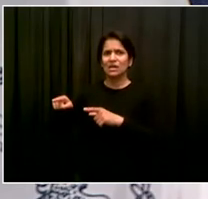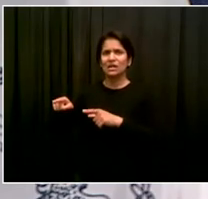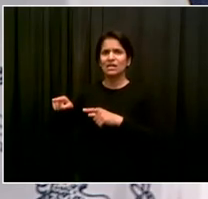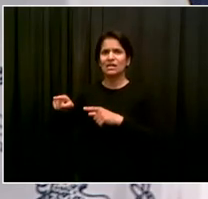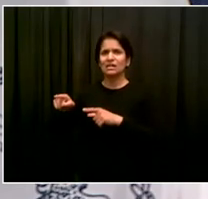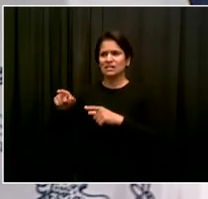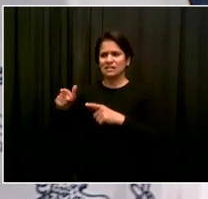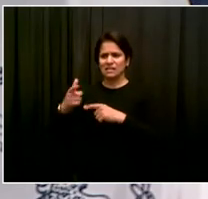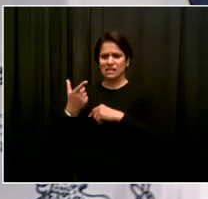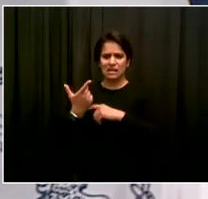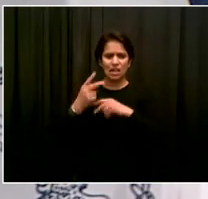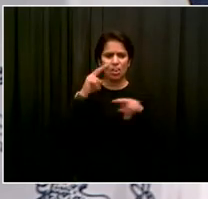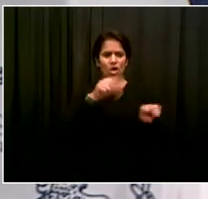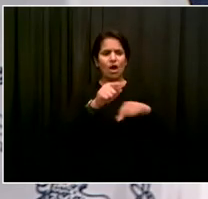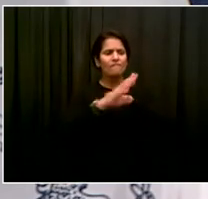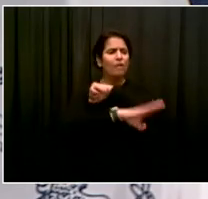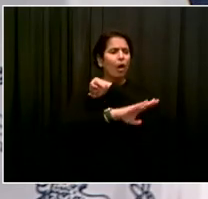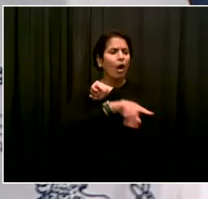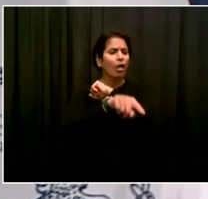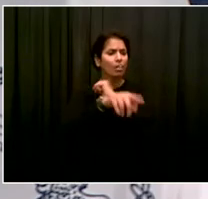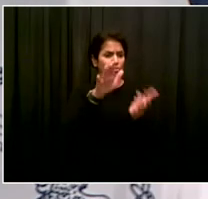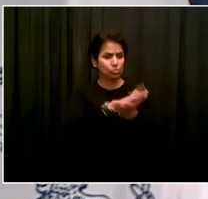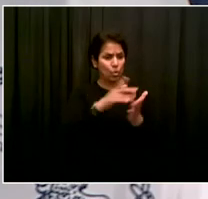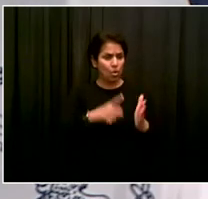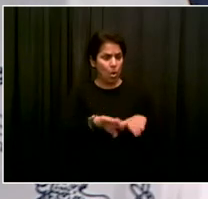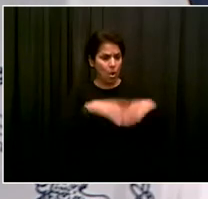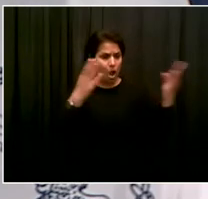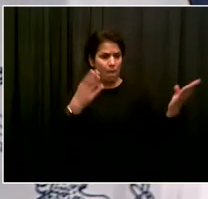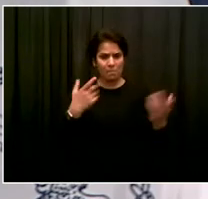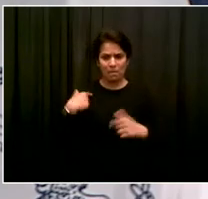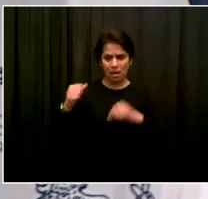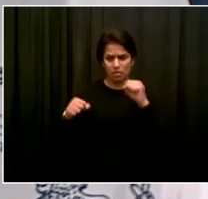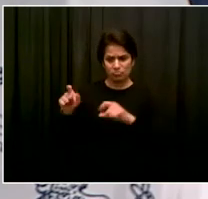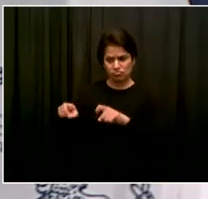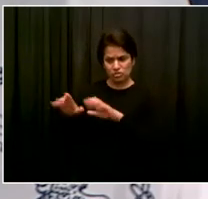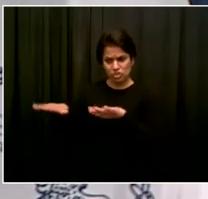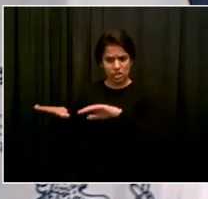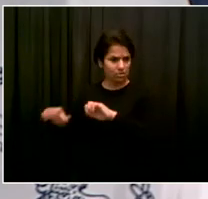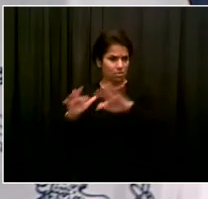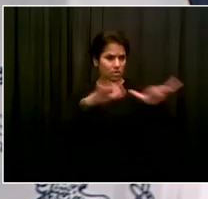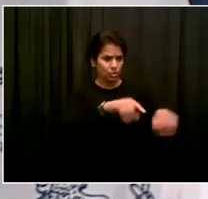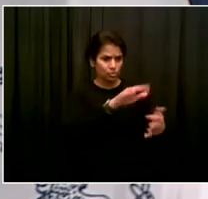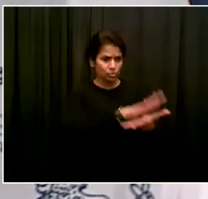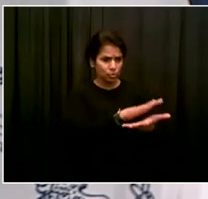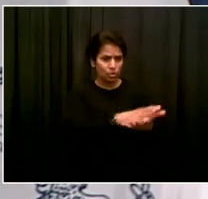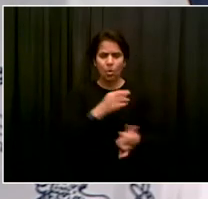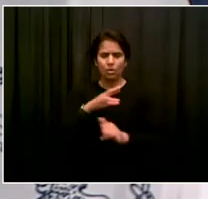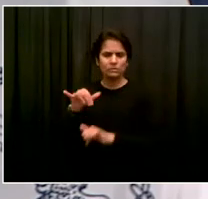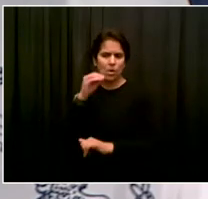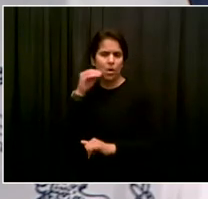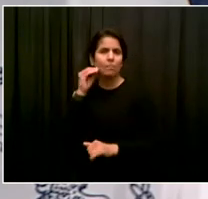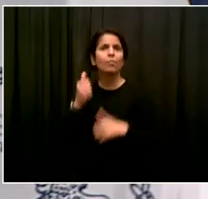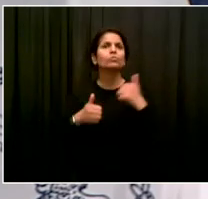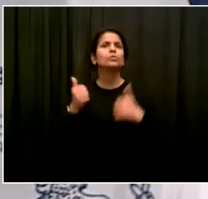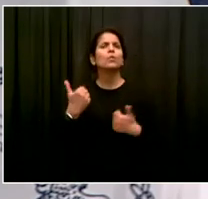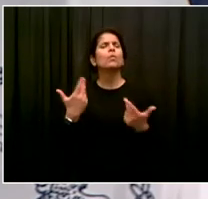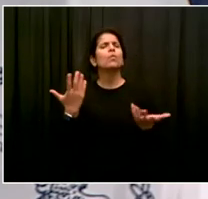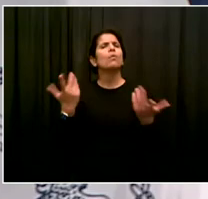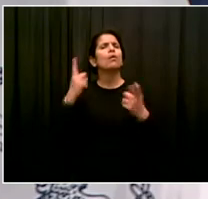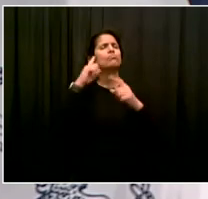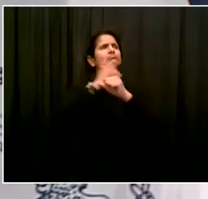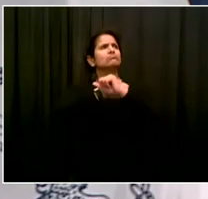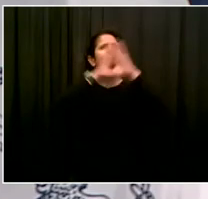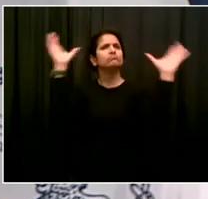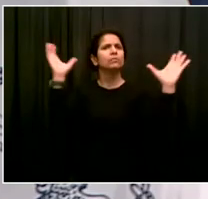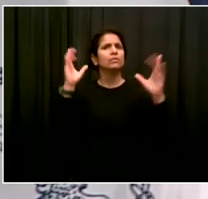if the chancellor can give an update on the city's thinking in terms of what that remote option would look like, whether it would be run centrally, whether it would be